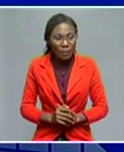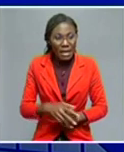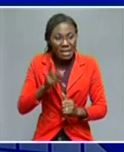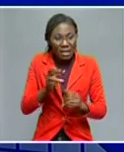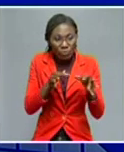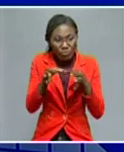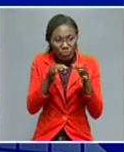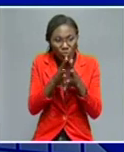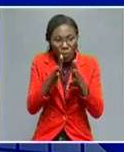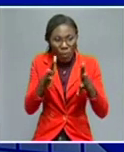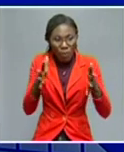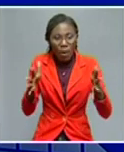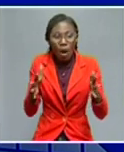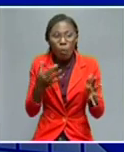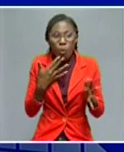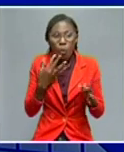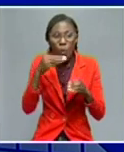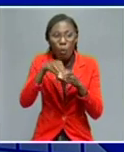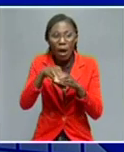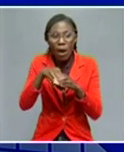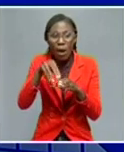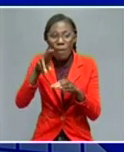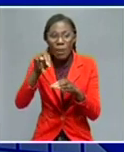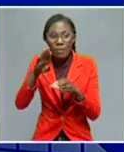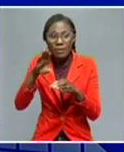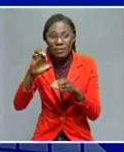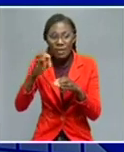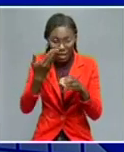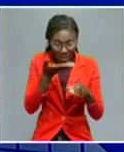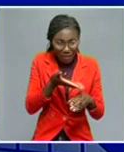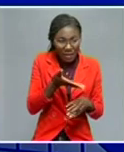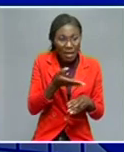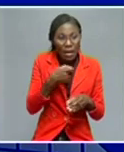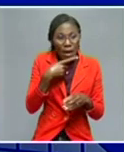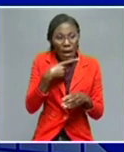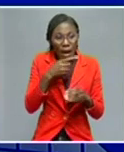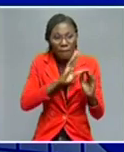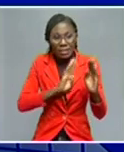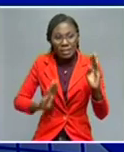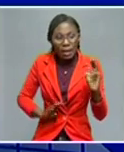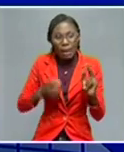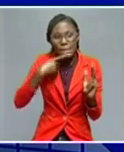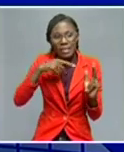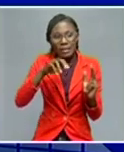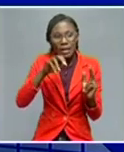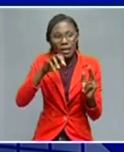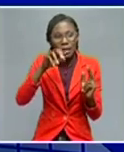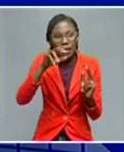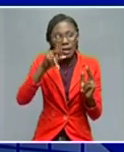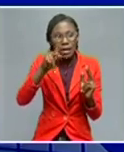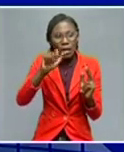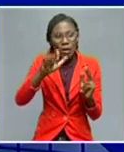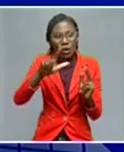On this I'm now joined by Ambassador Tuliameni Kalomo who is a veteran diplomat and an expert in international